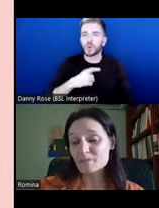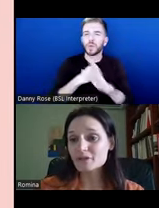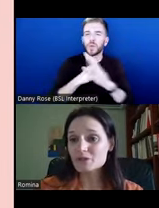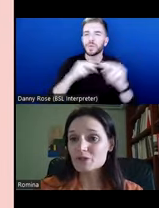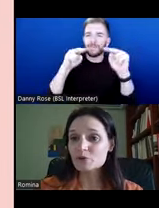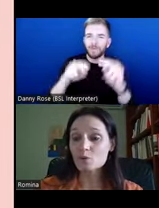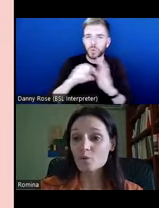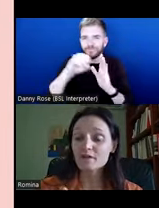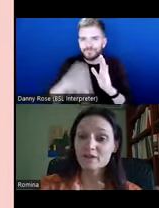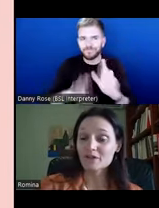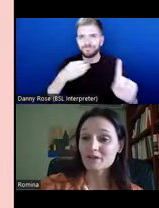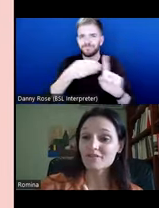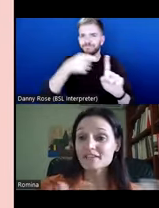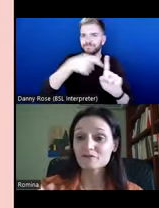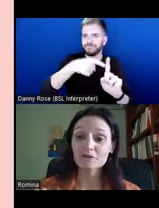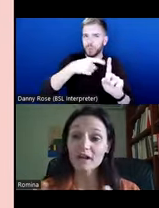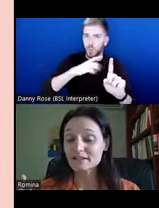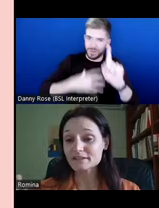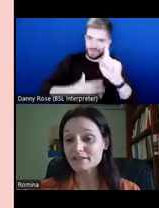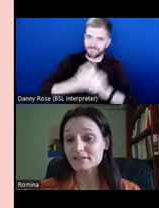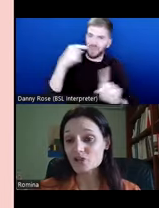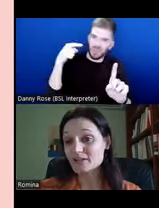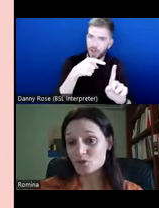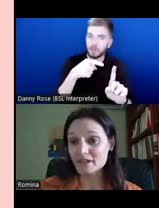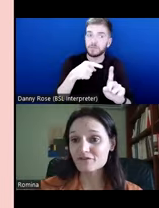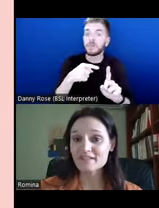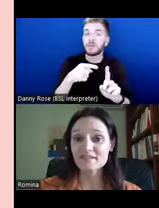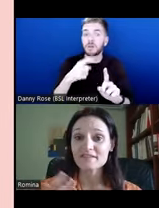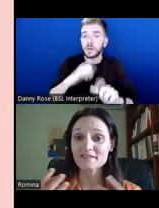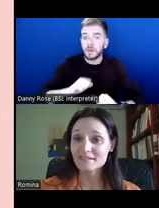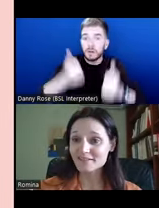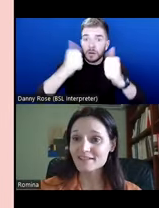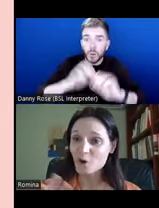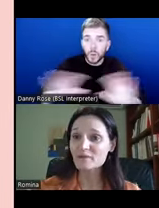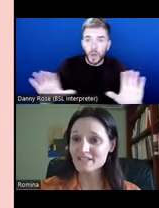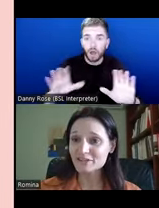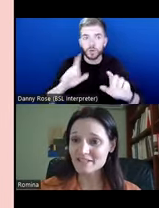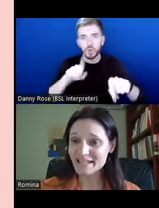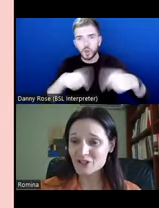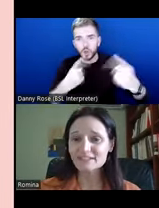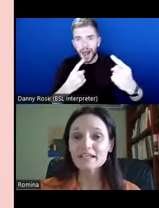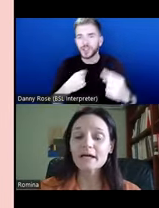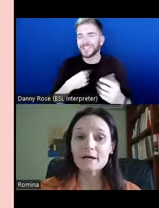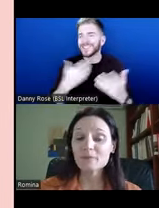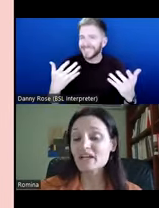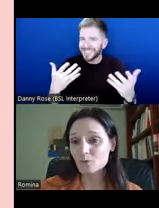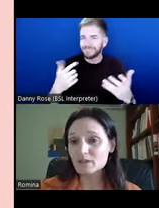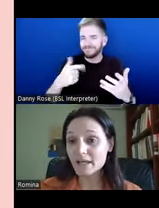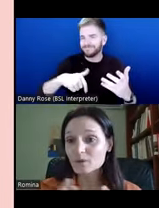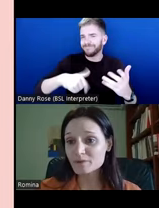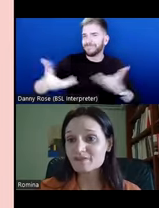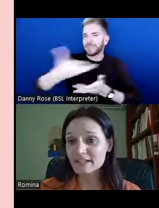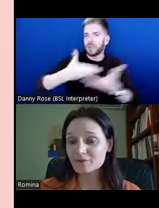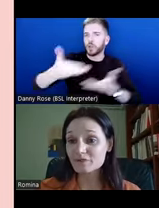we aspire to, whether we are effective or not. And the challenges we are facing is open to discussion. But I